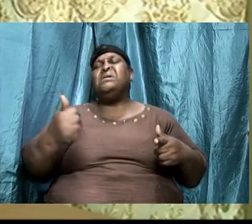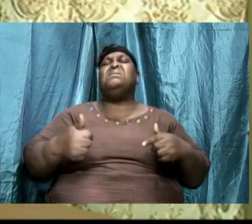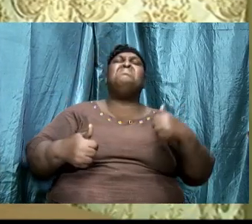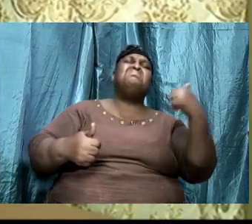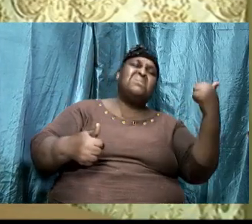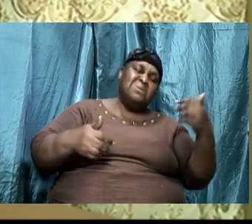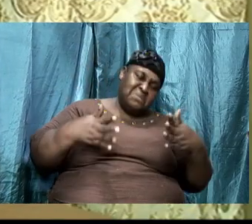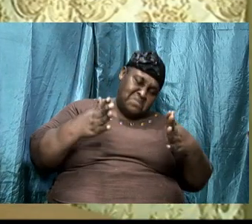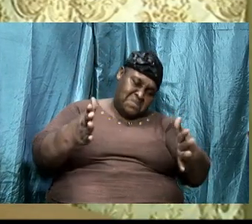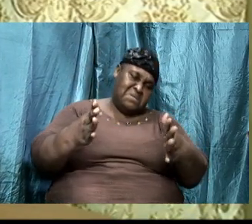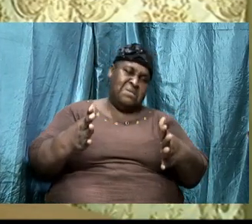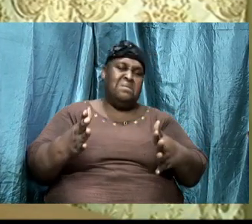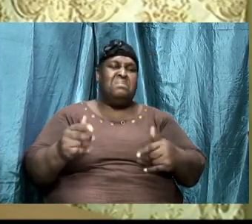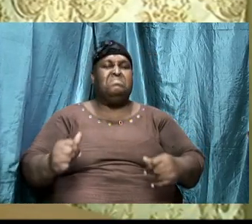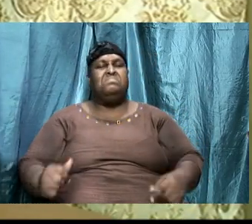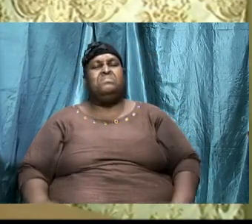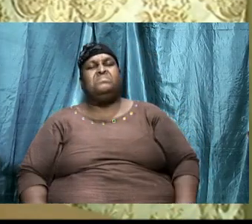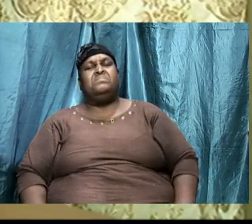and any way